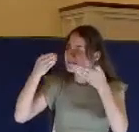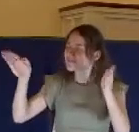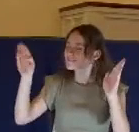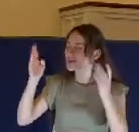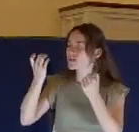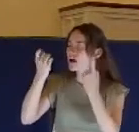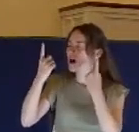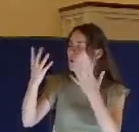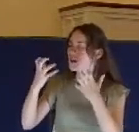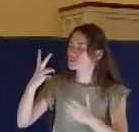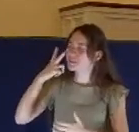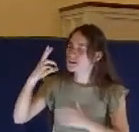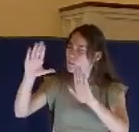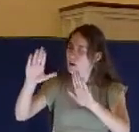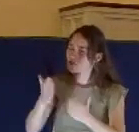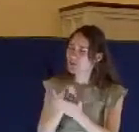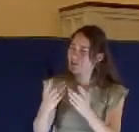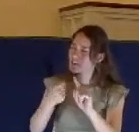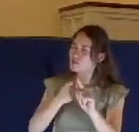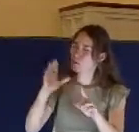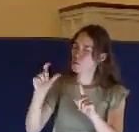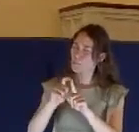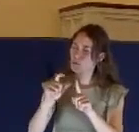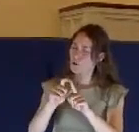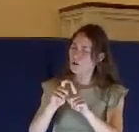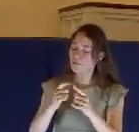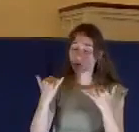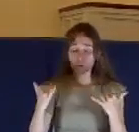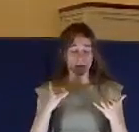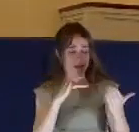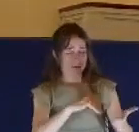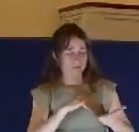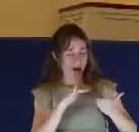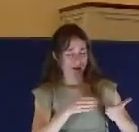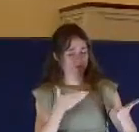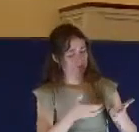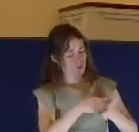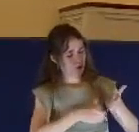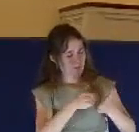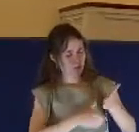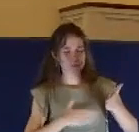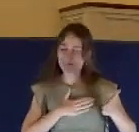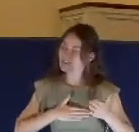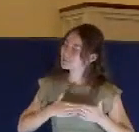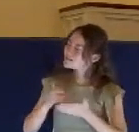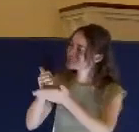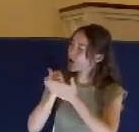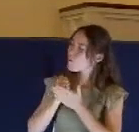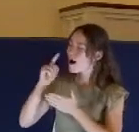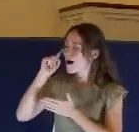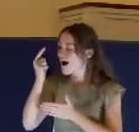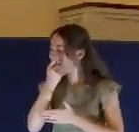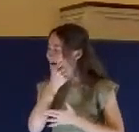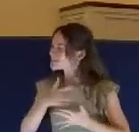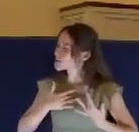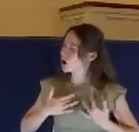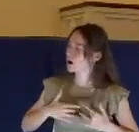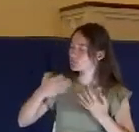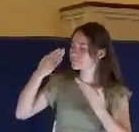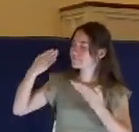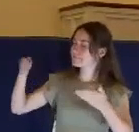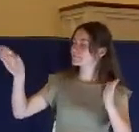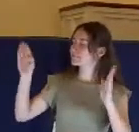for us today. As we look into this passage of scripture, open our eyes, open our heart, help us to see the beauty of Christ